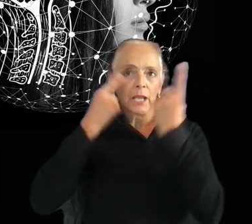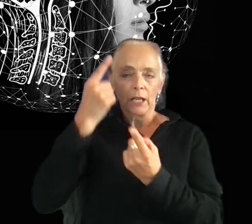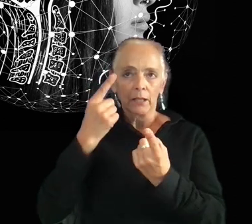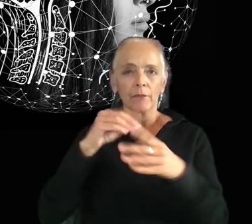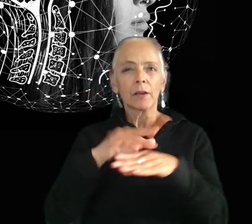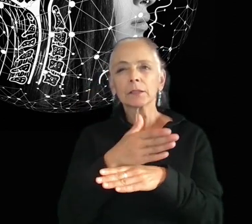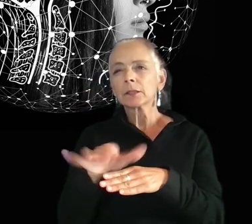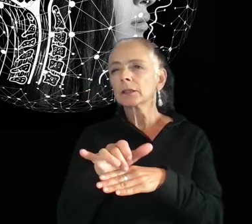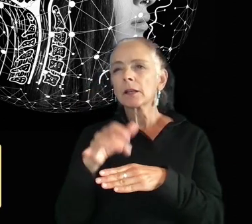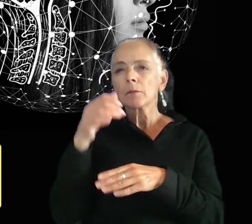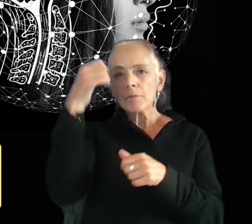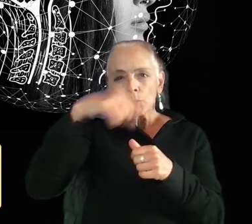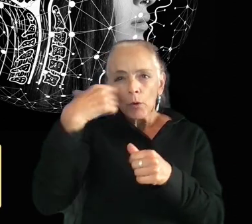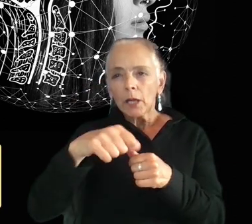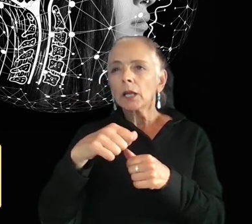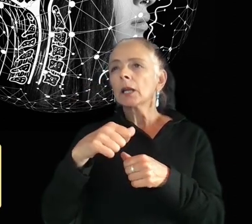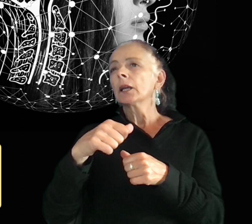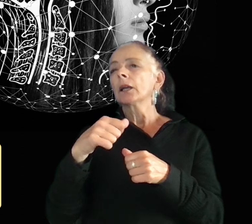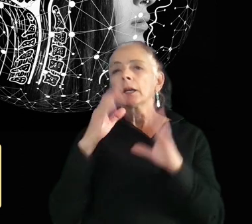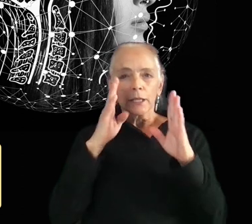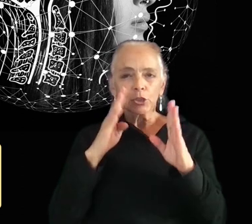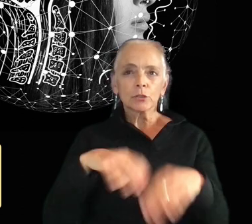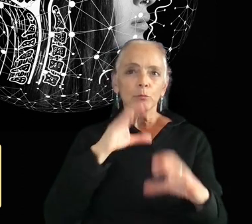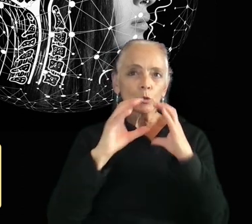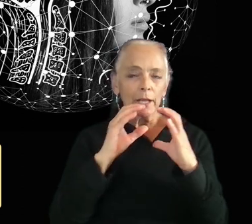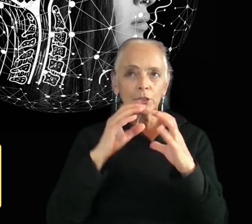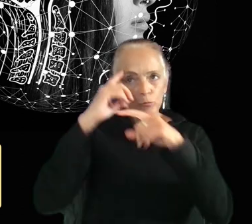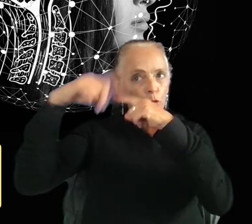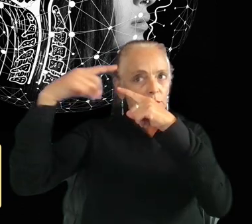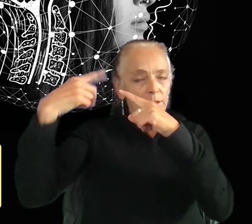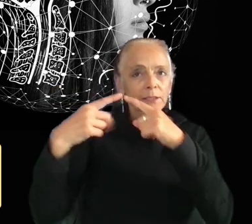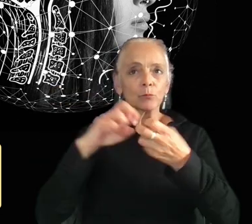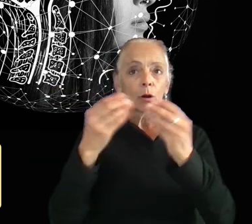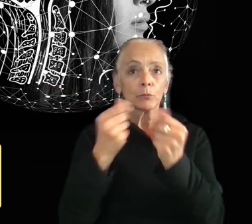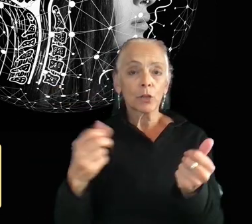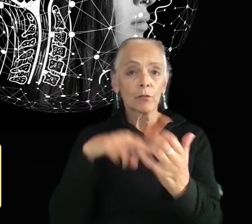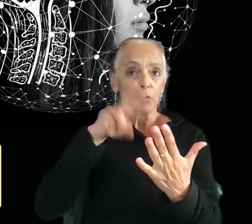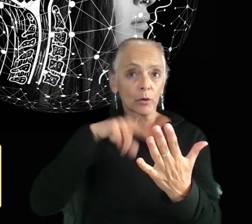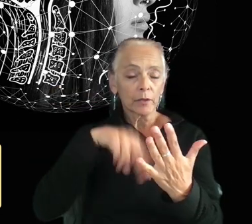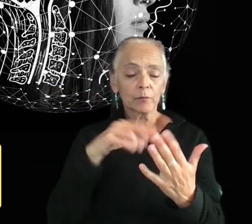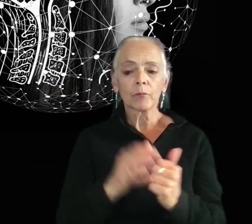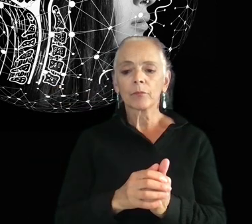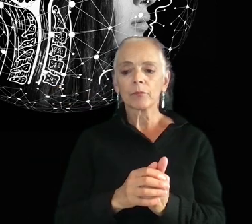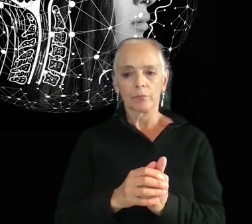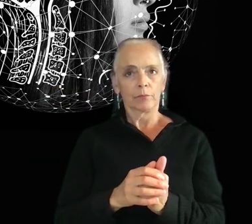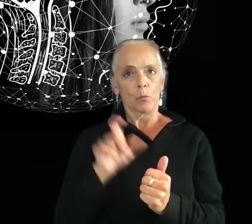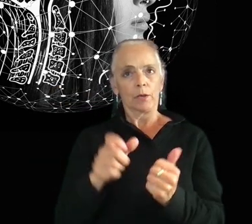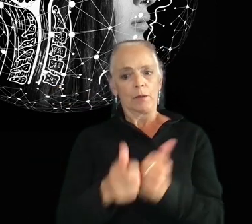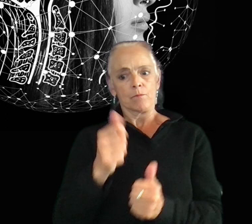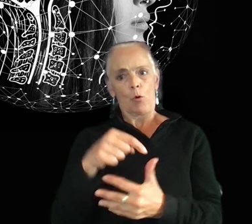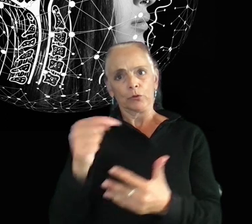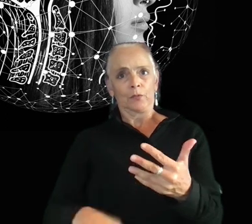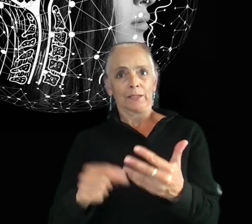affects things like memory, attention, communication, processing, problem solving and reading. And we need most or all of these